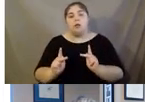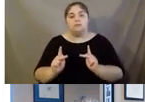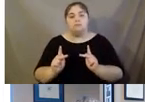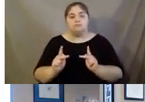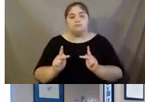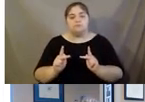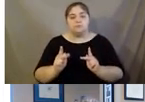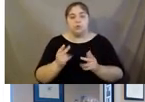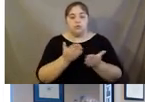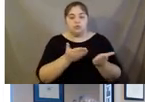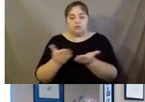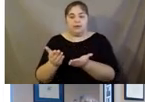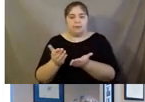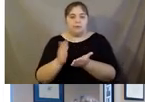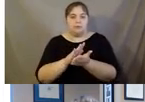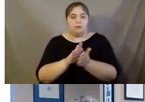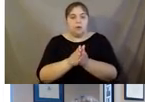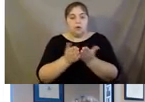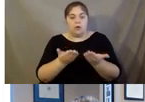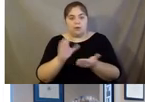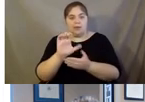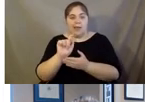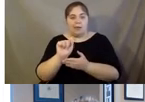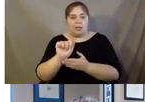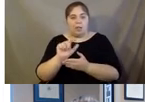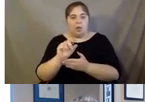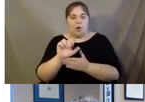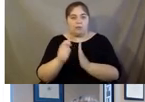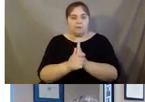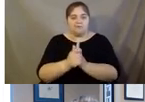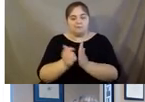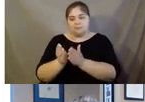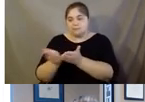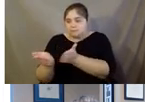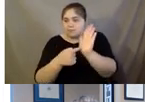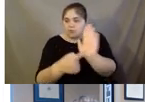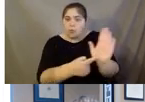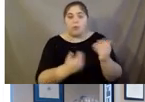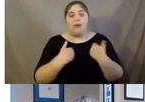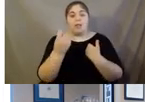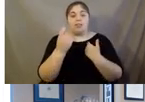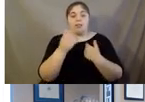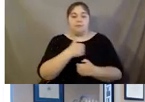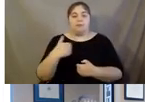catalogs around to different spots in the community. We have 11 members who act as leadership